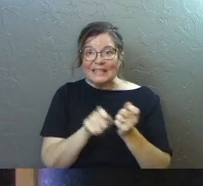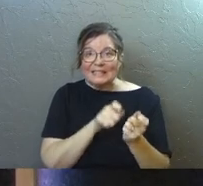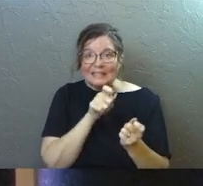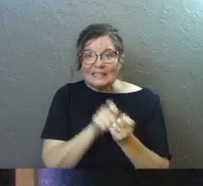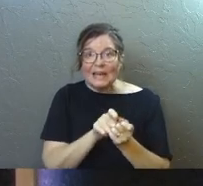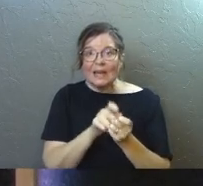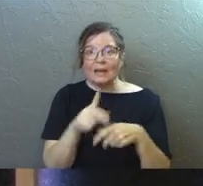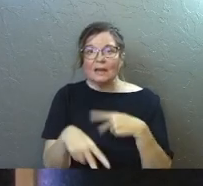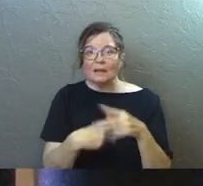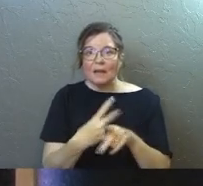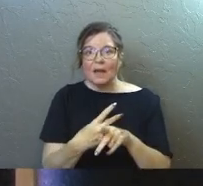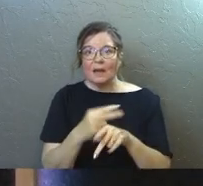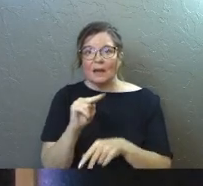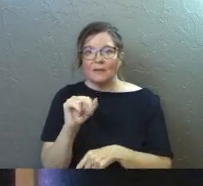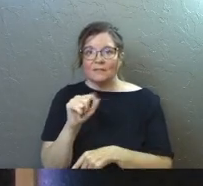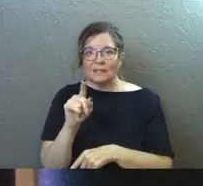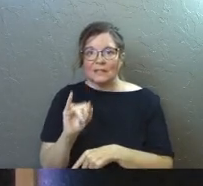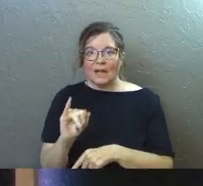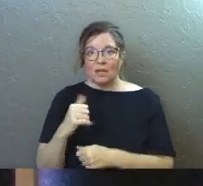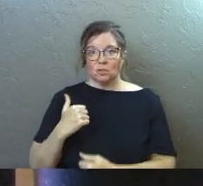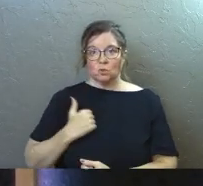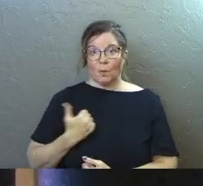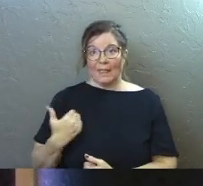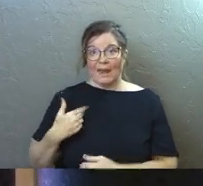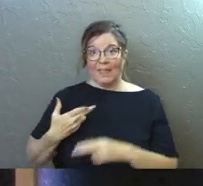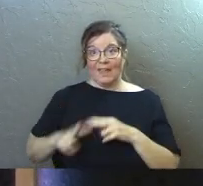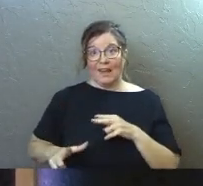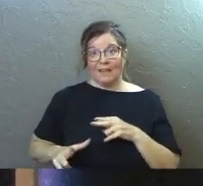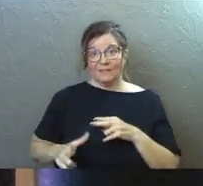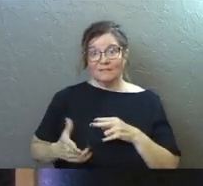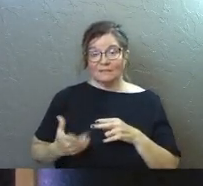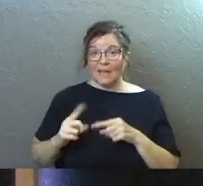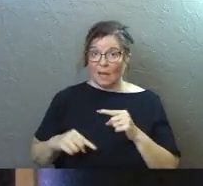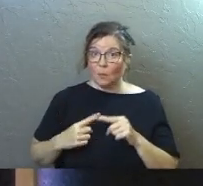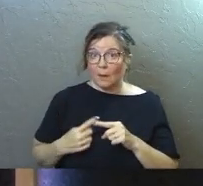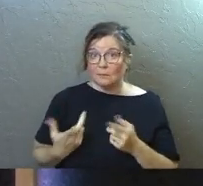exact kind of Nazi soldier that carried that knife and win.